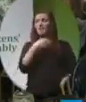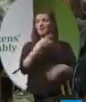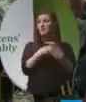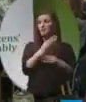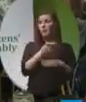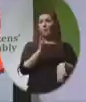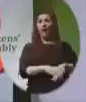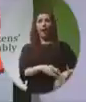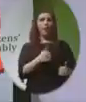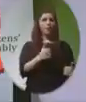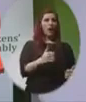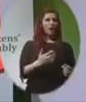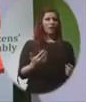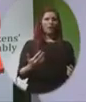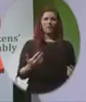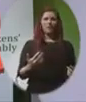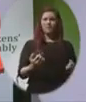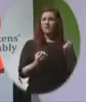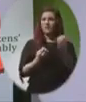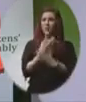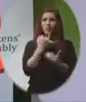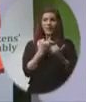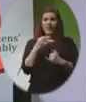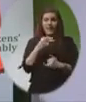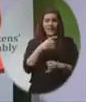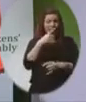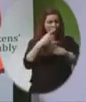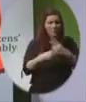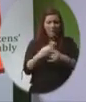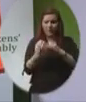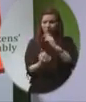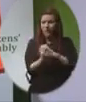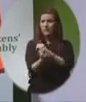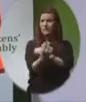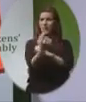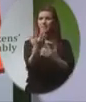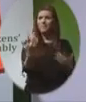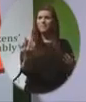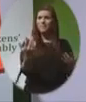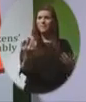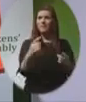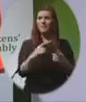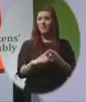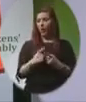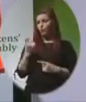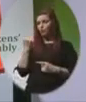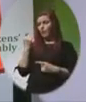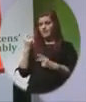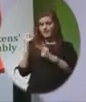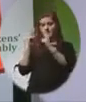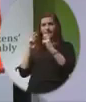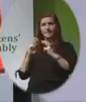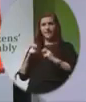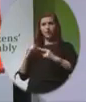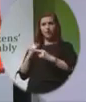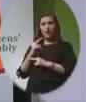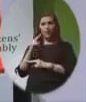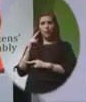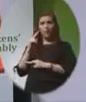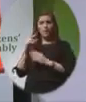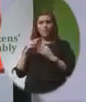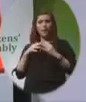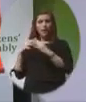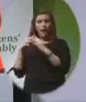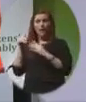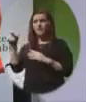Sadly, stories like these are not isolated. Two recent congressional investigations in the US established beyond